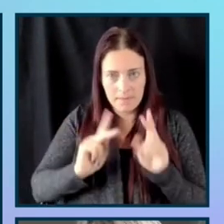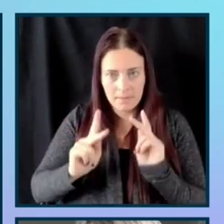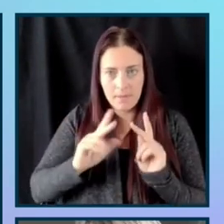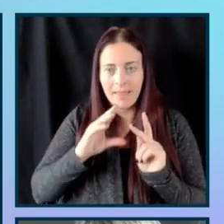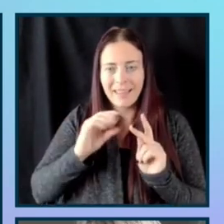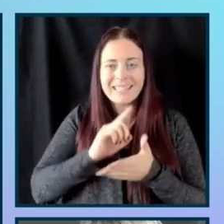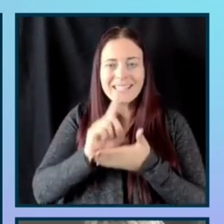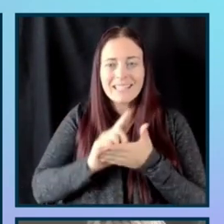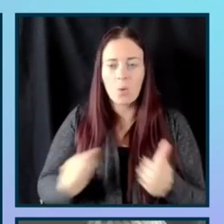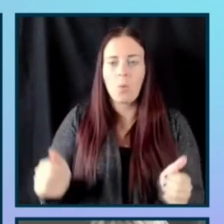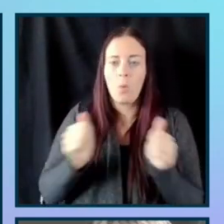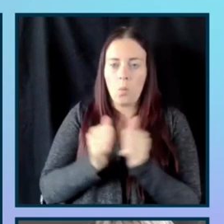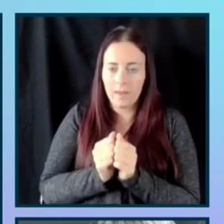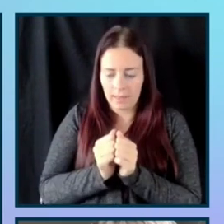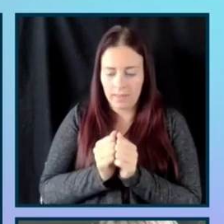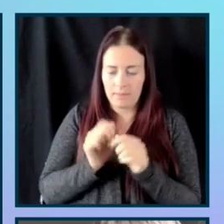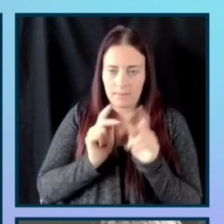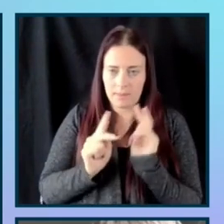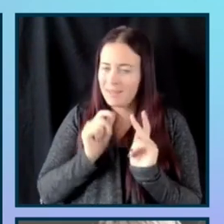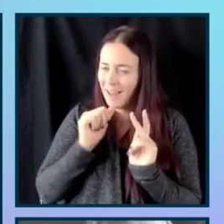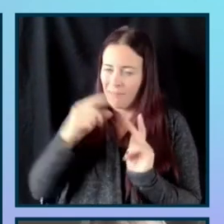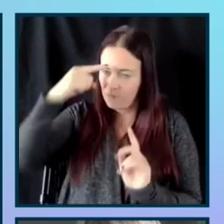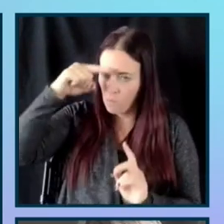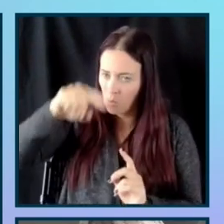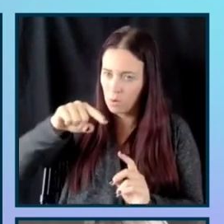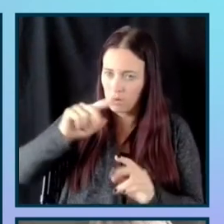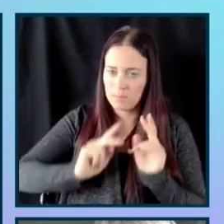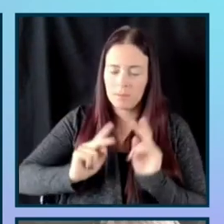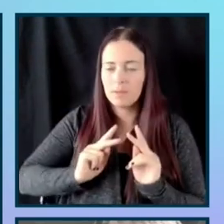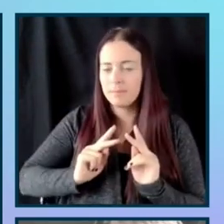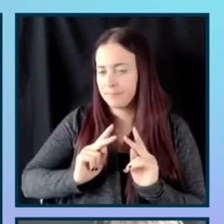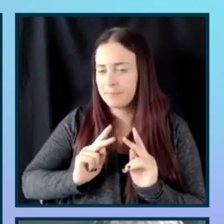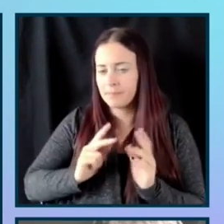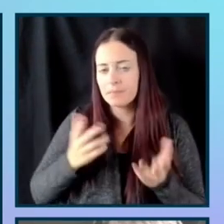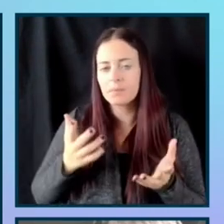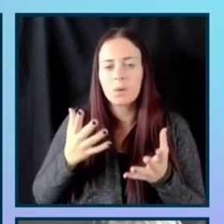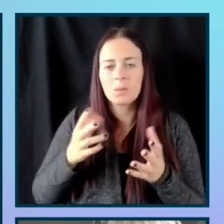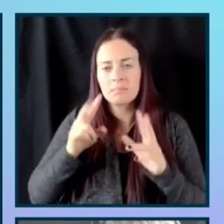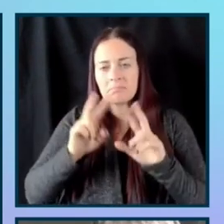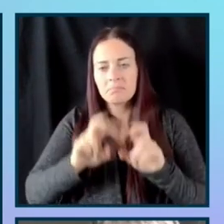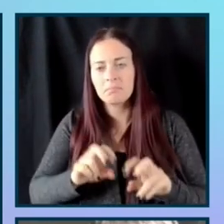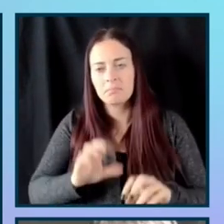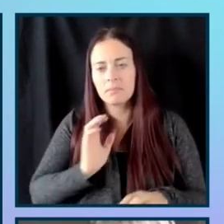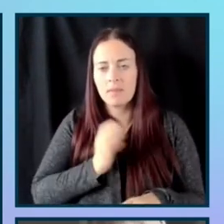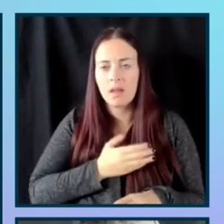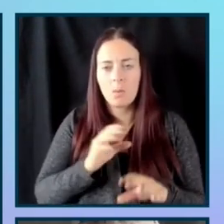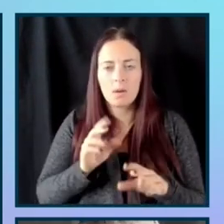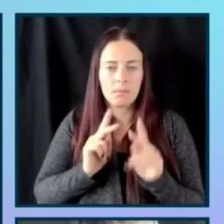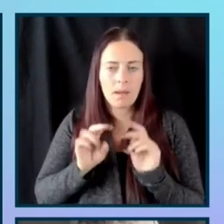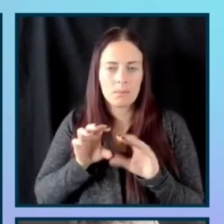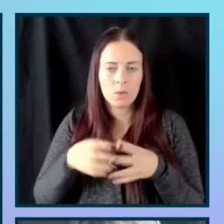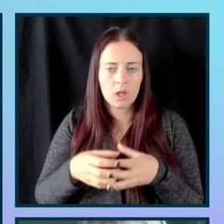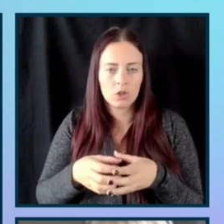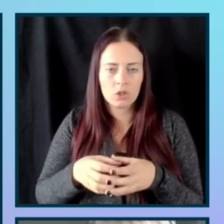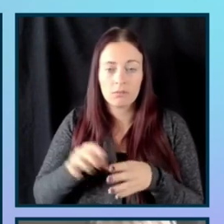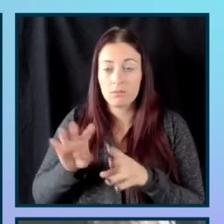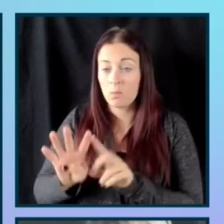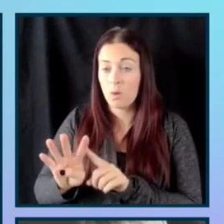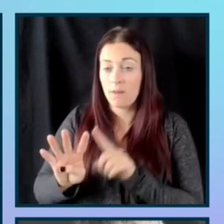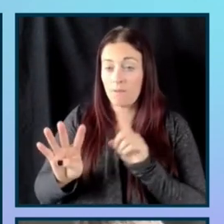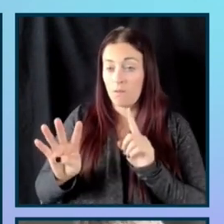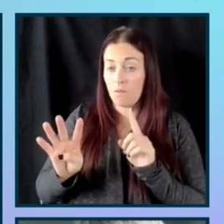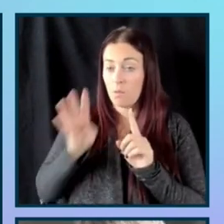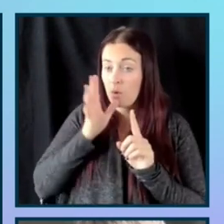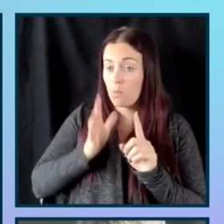with rather than for. And we look at our population and we see that, you know, one in four women, um,